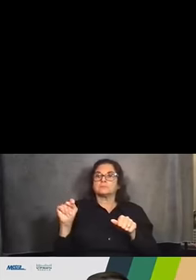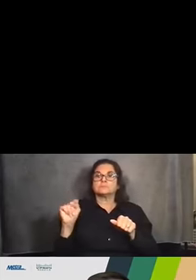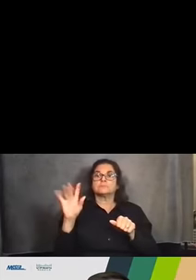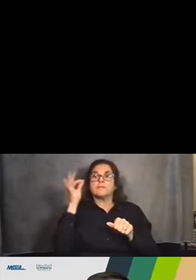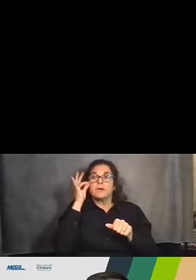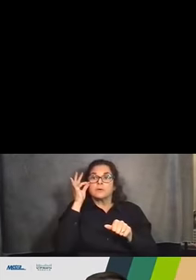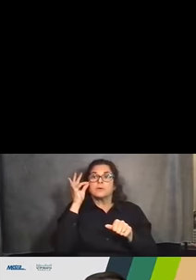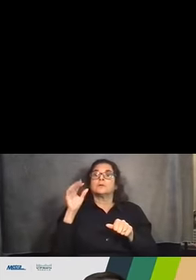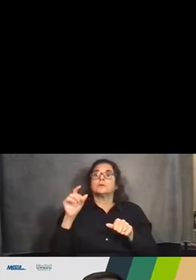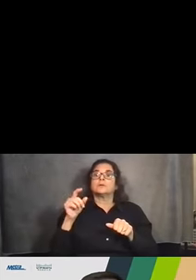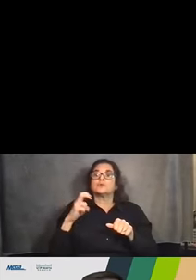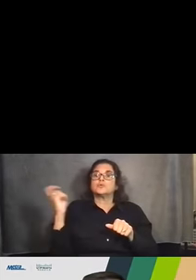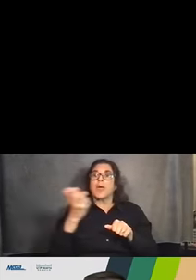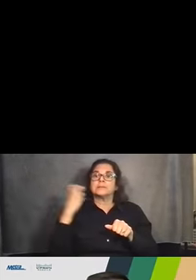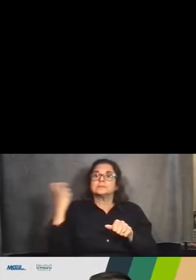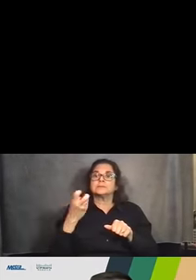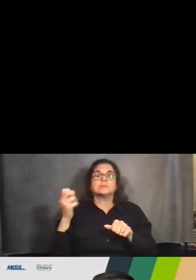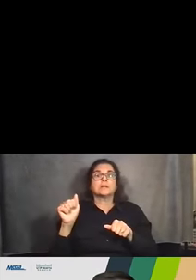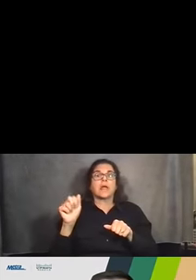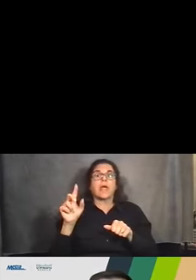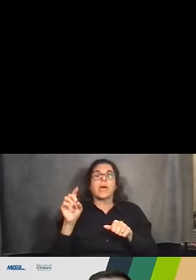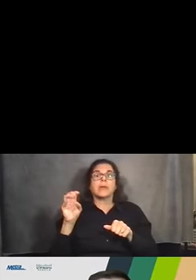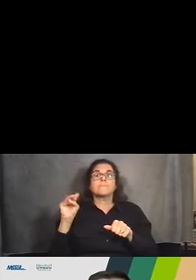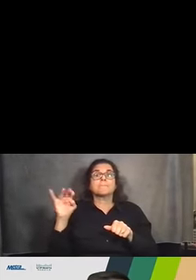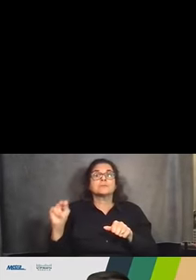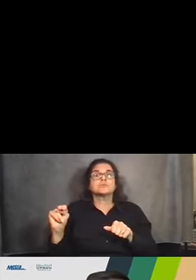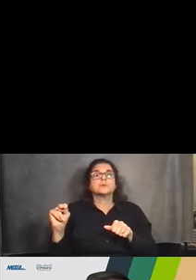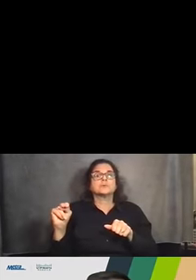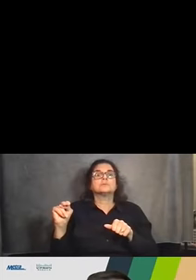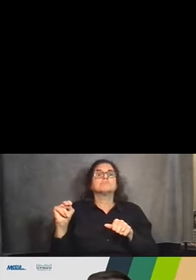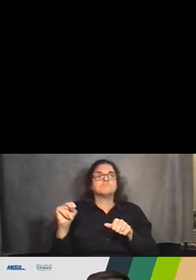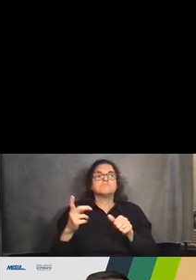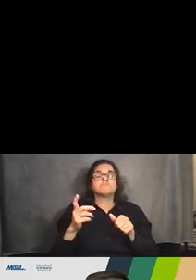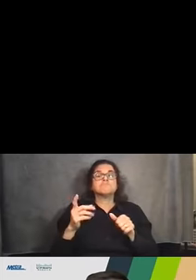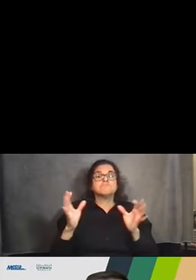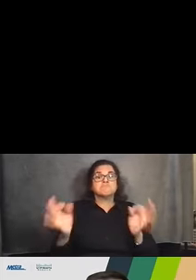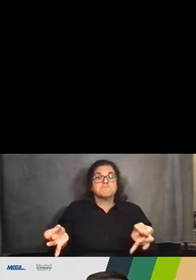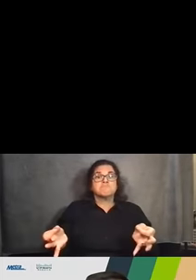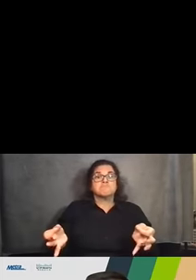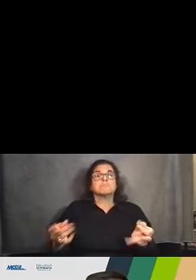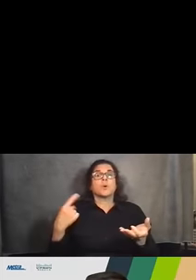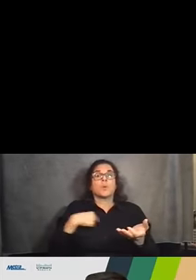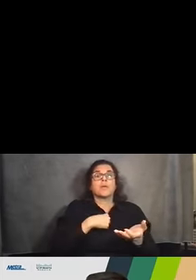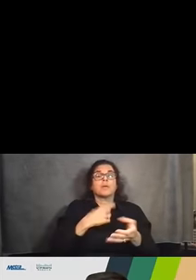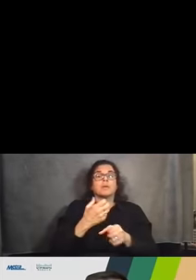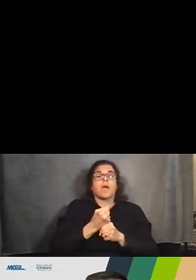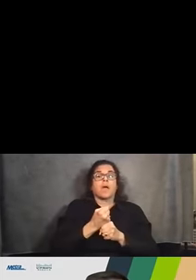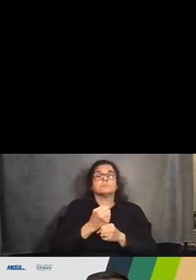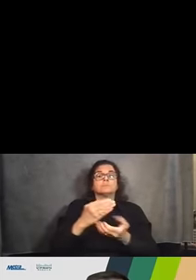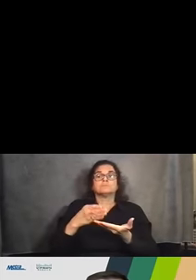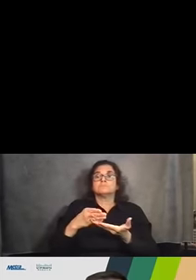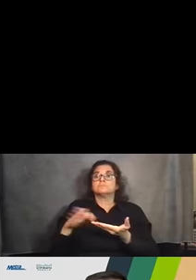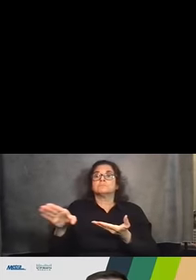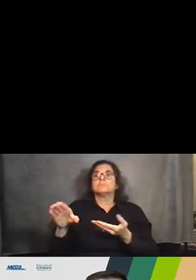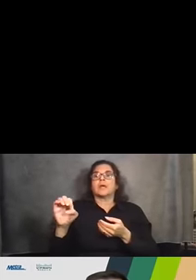this project will require a documented categorical exclusion. So that is that's the document that we're preparing,